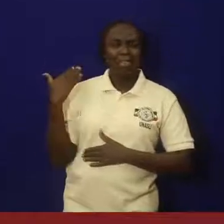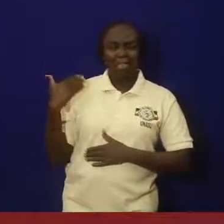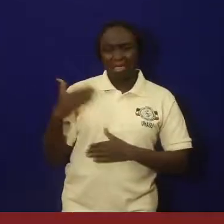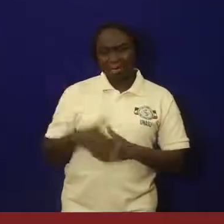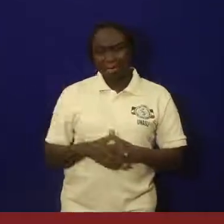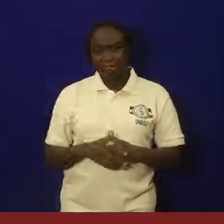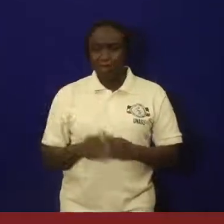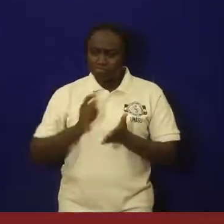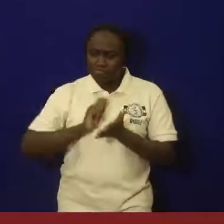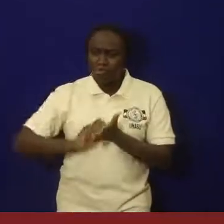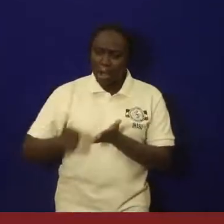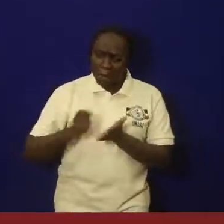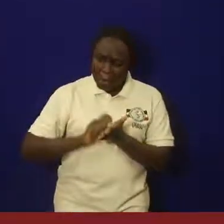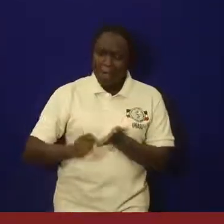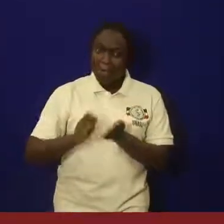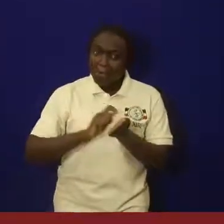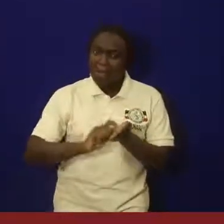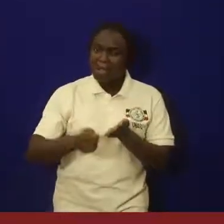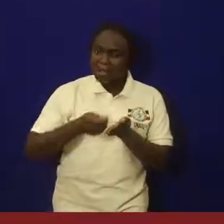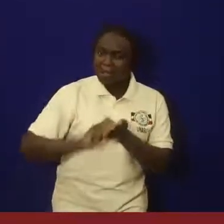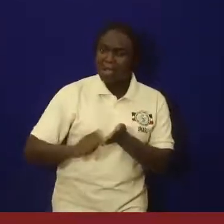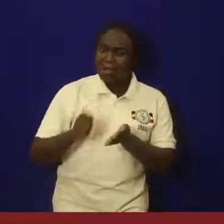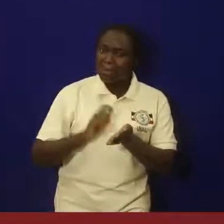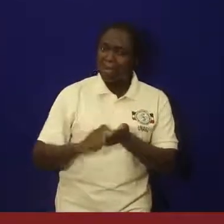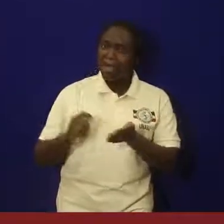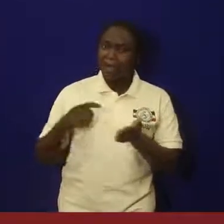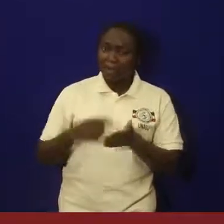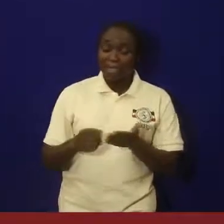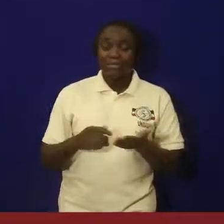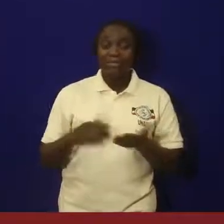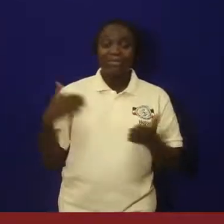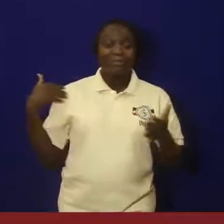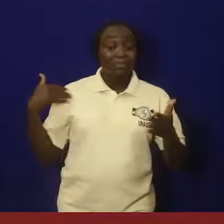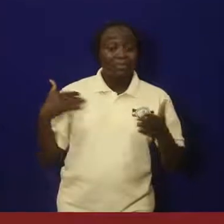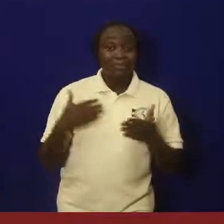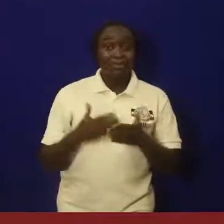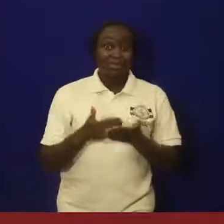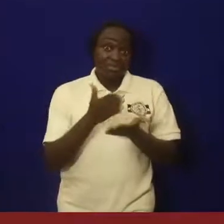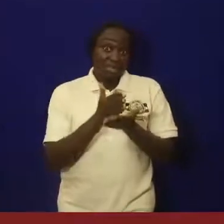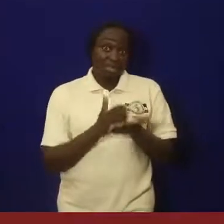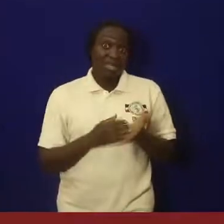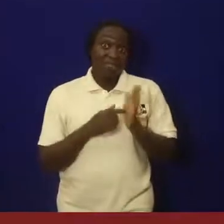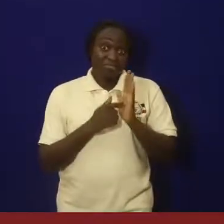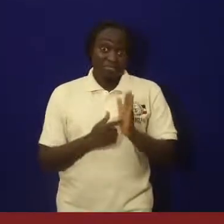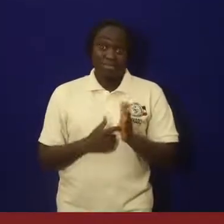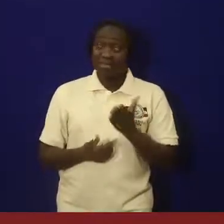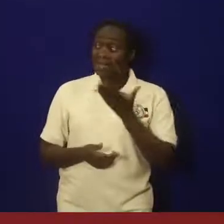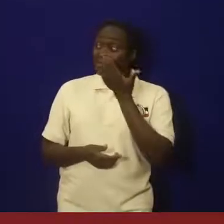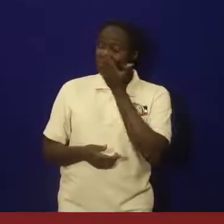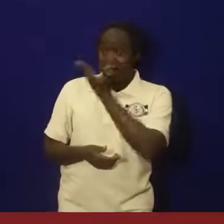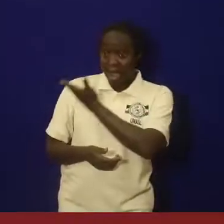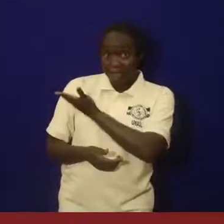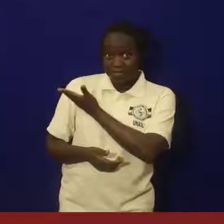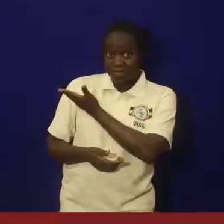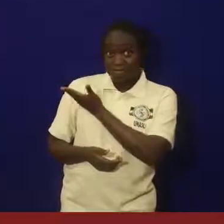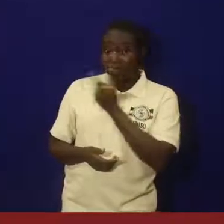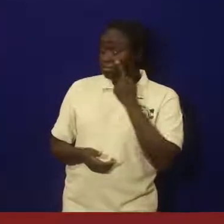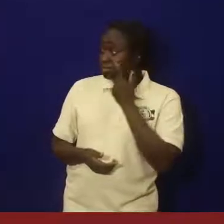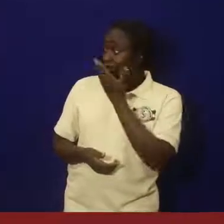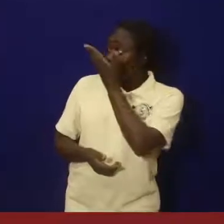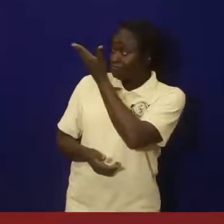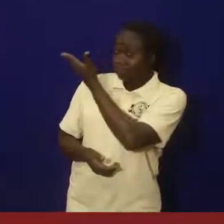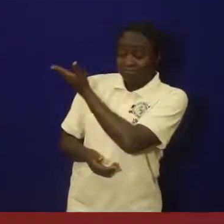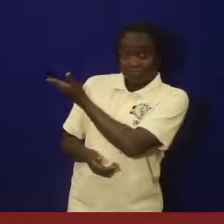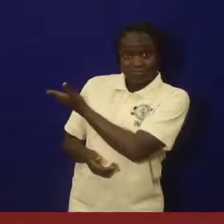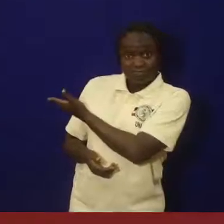And some of the writings, I came with them. For example, if you look here, you can